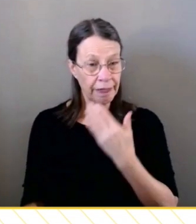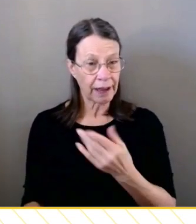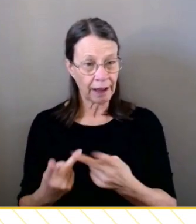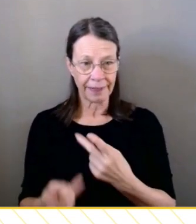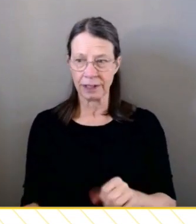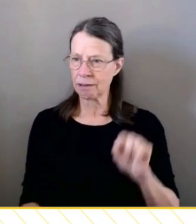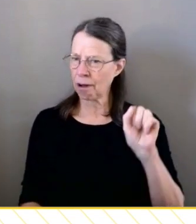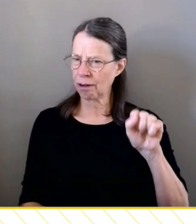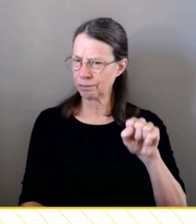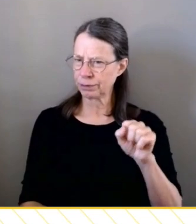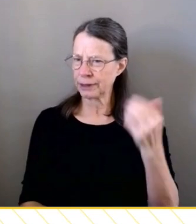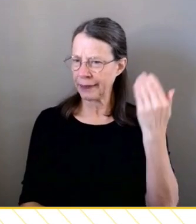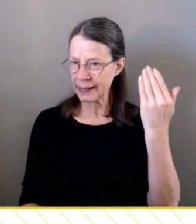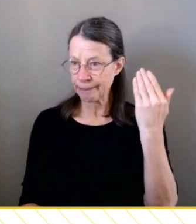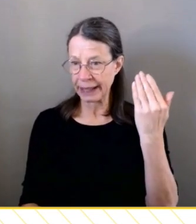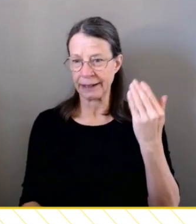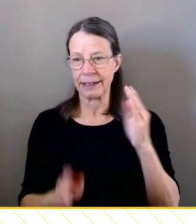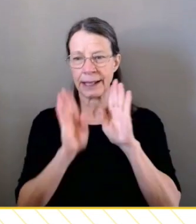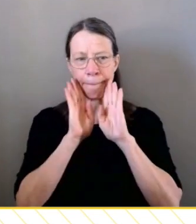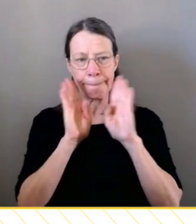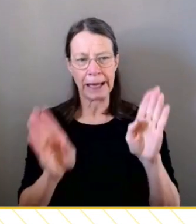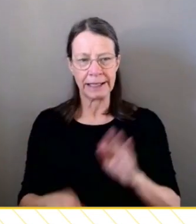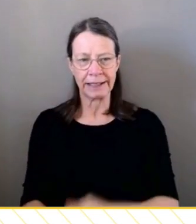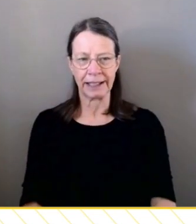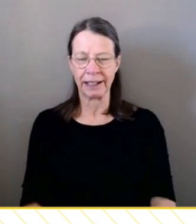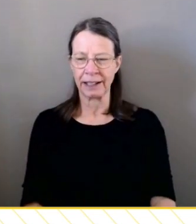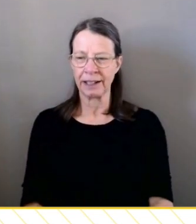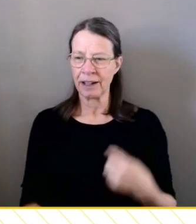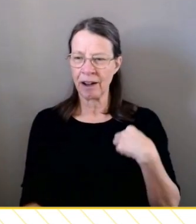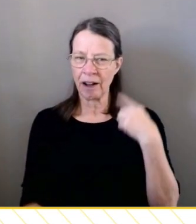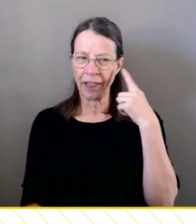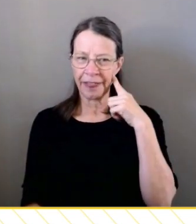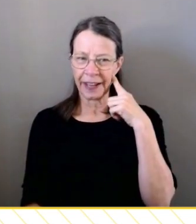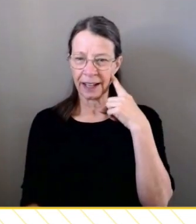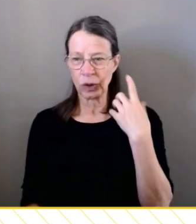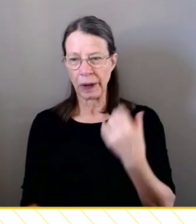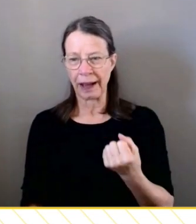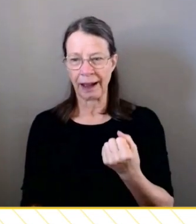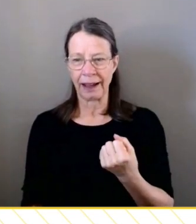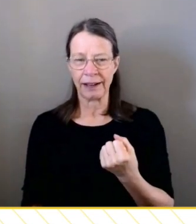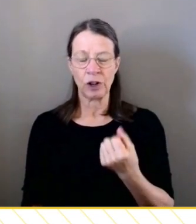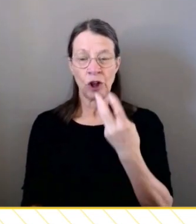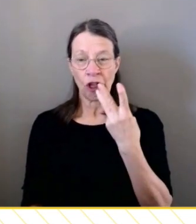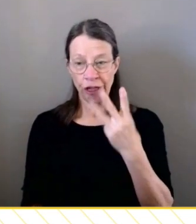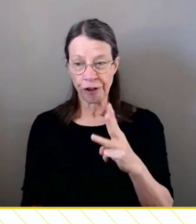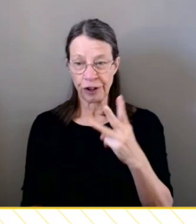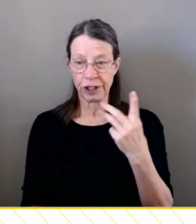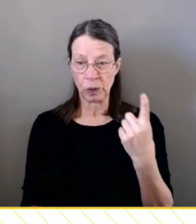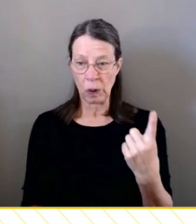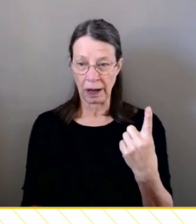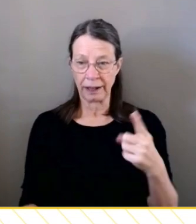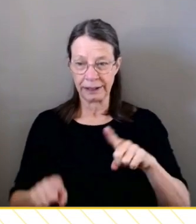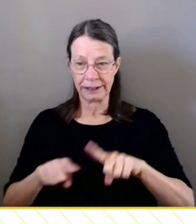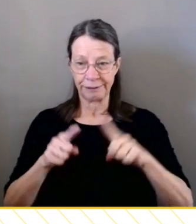had have been amazing. I think there's been a total of 31 individual speakers or presenters in some way for this conference.